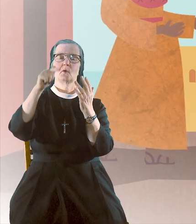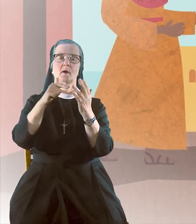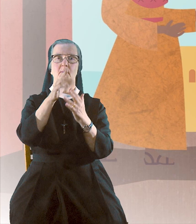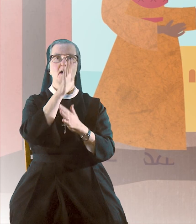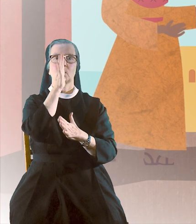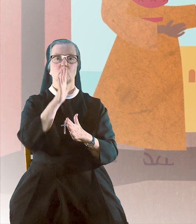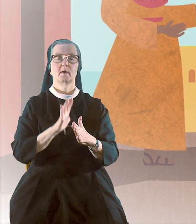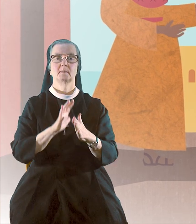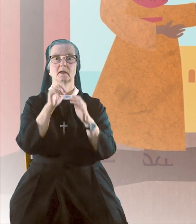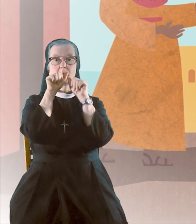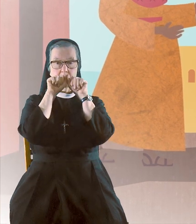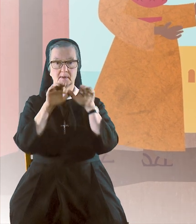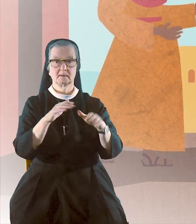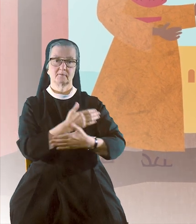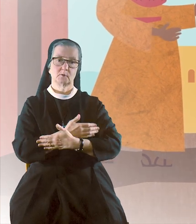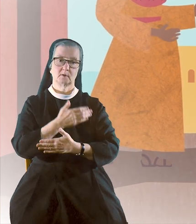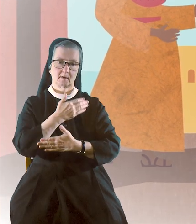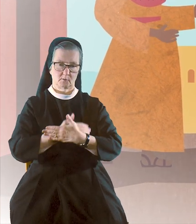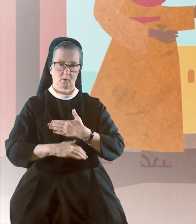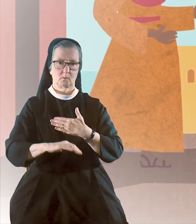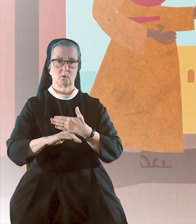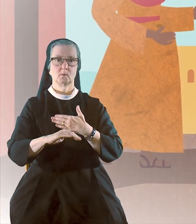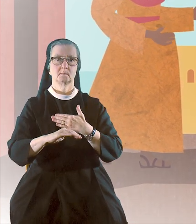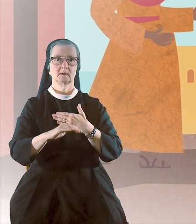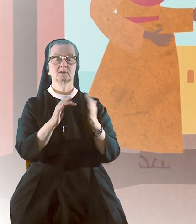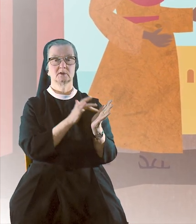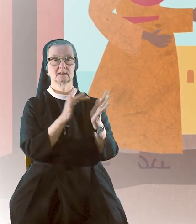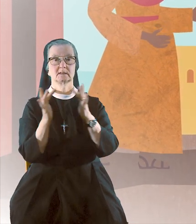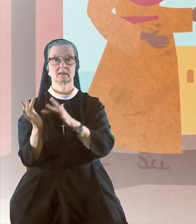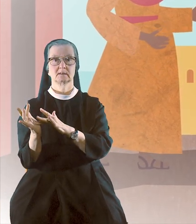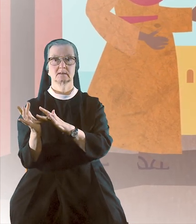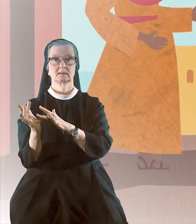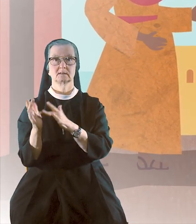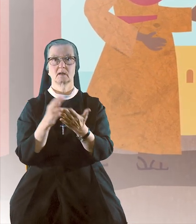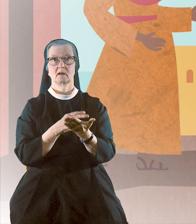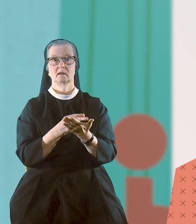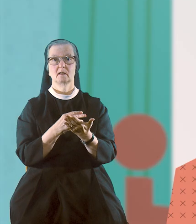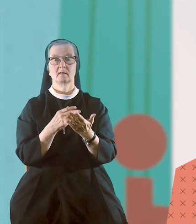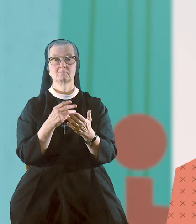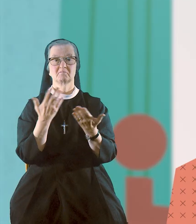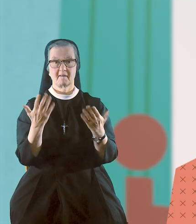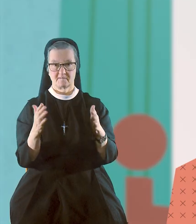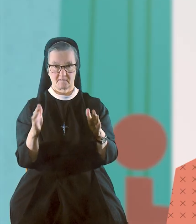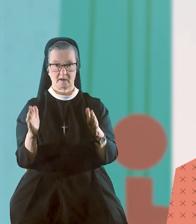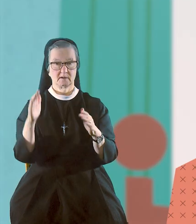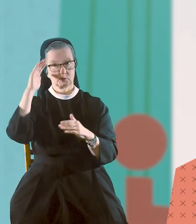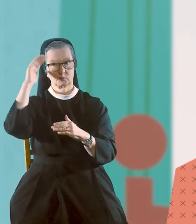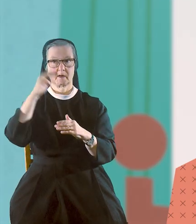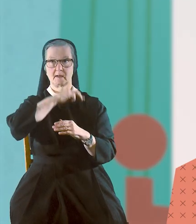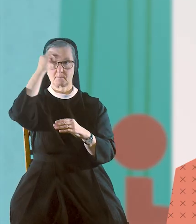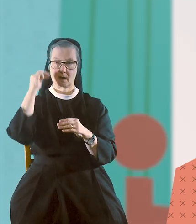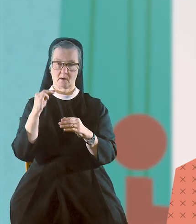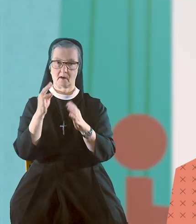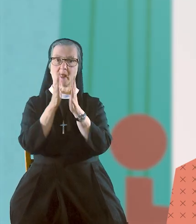you among women, and blessed is the fruit of your womb, Jesus. And after greeting